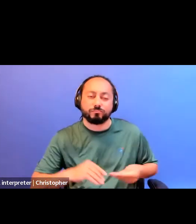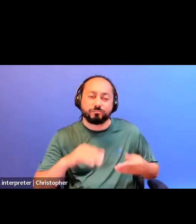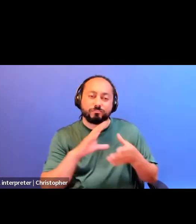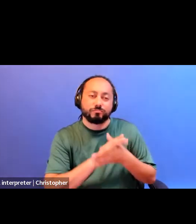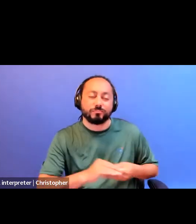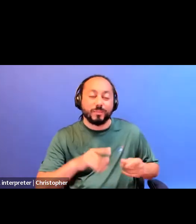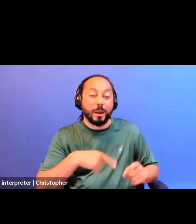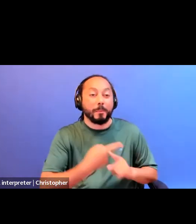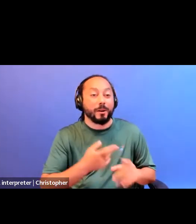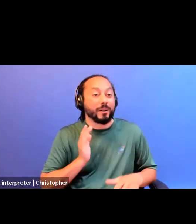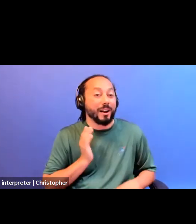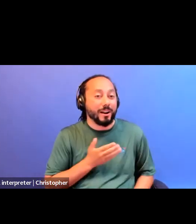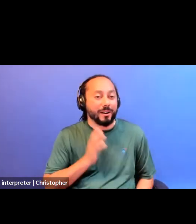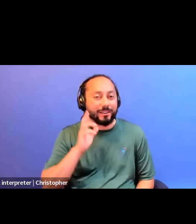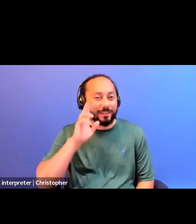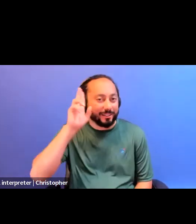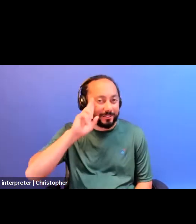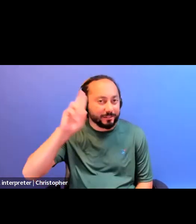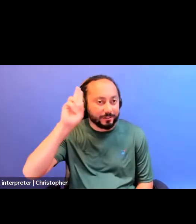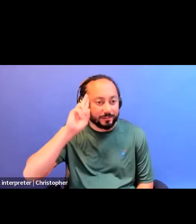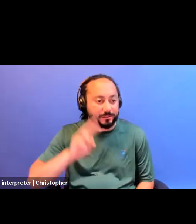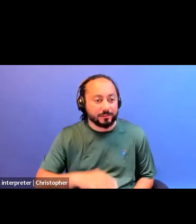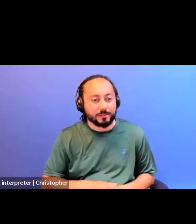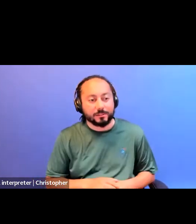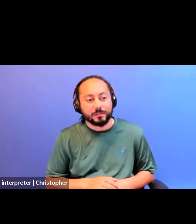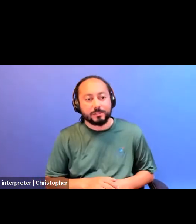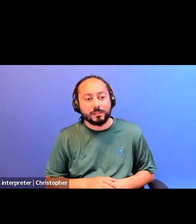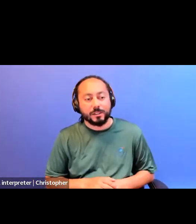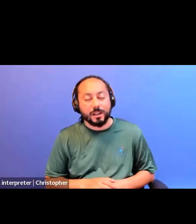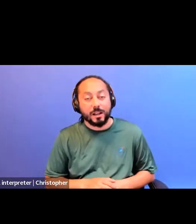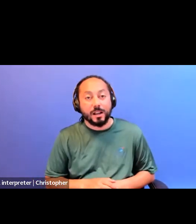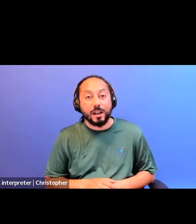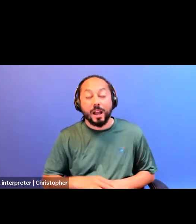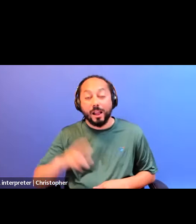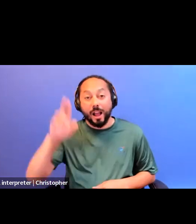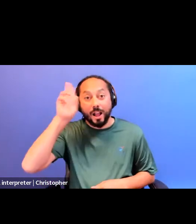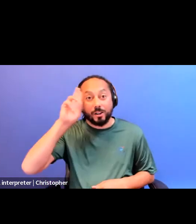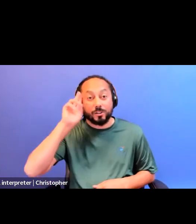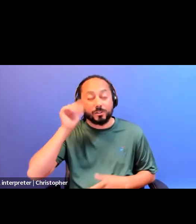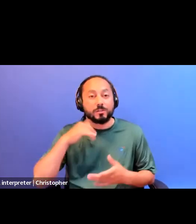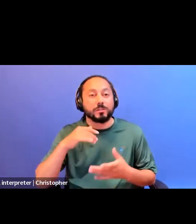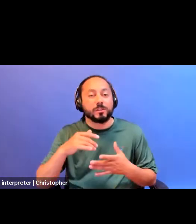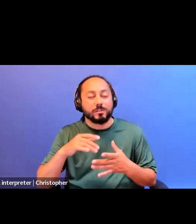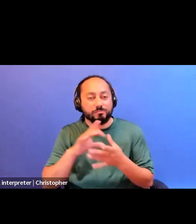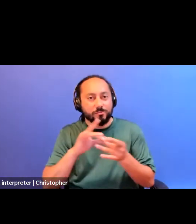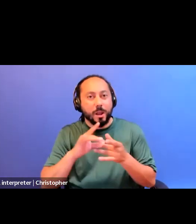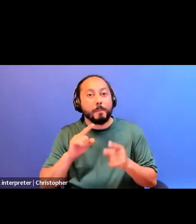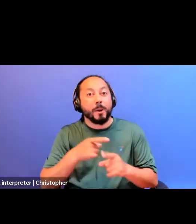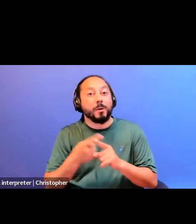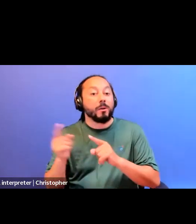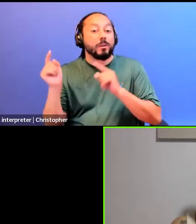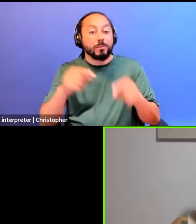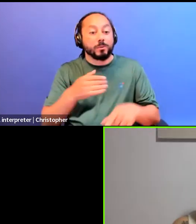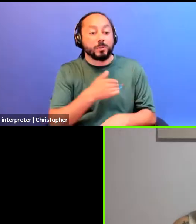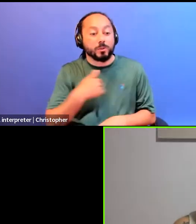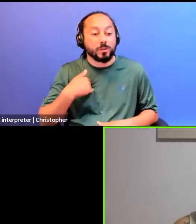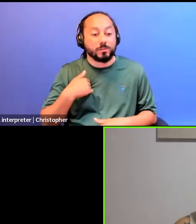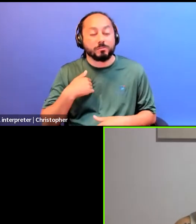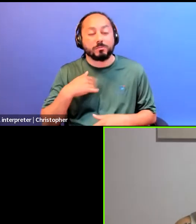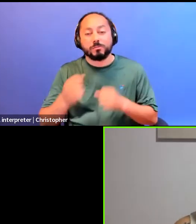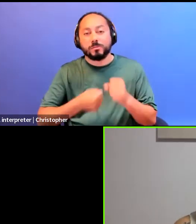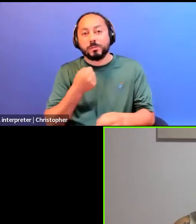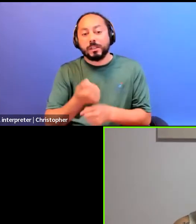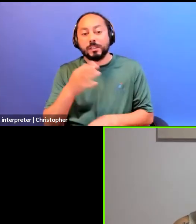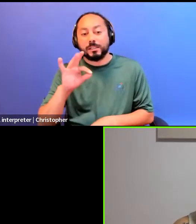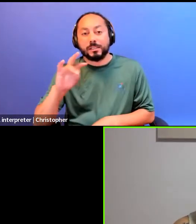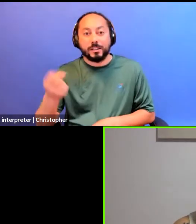and when they would talk about coming to Toronto in the 70s, and about how everybody